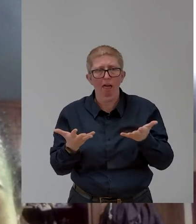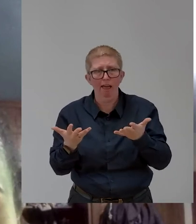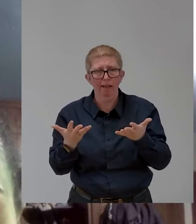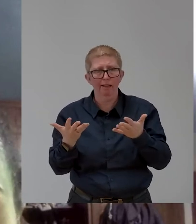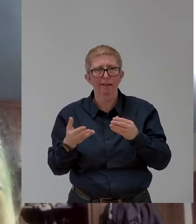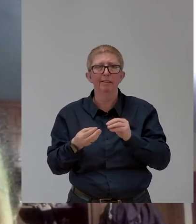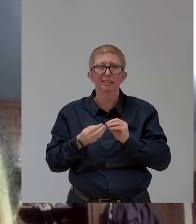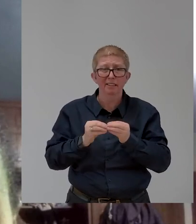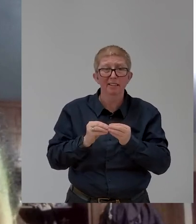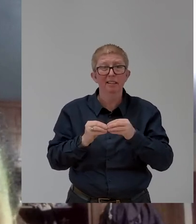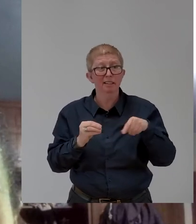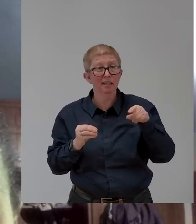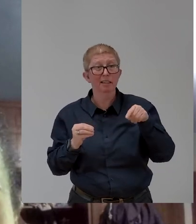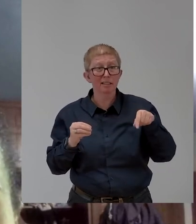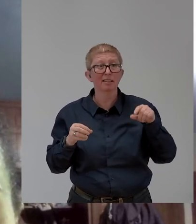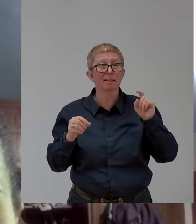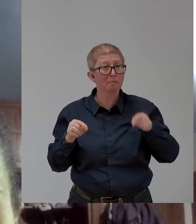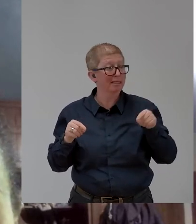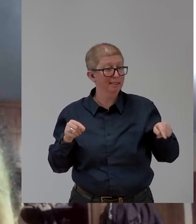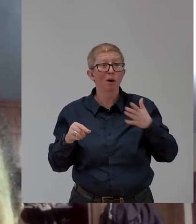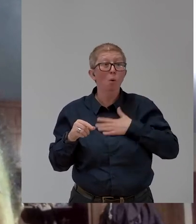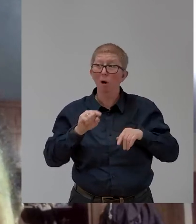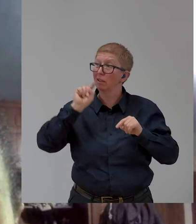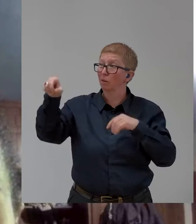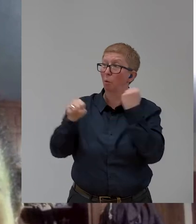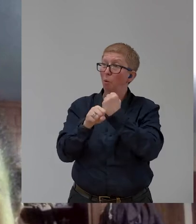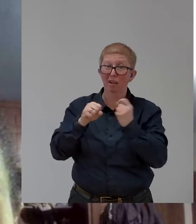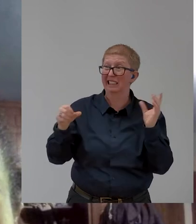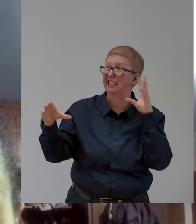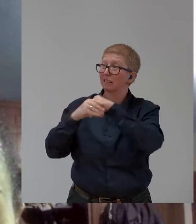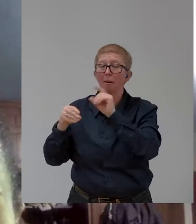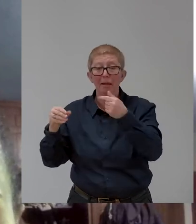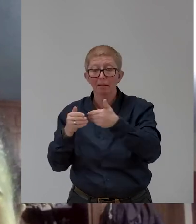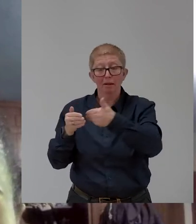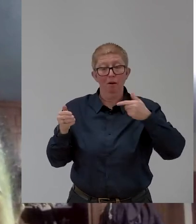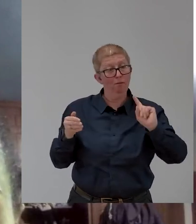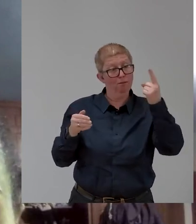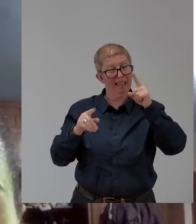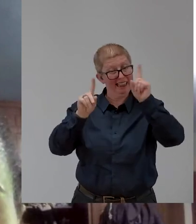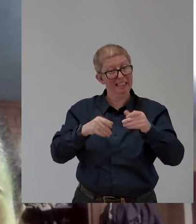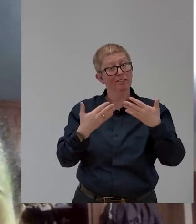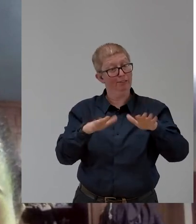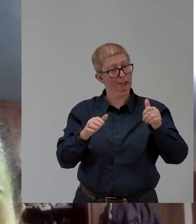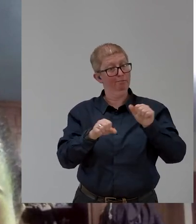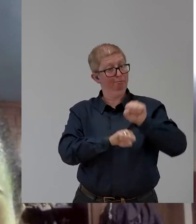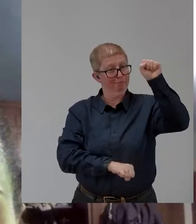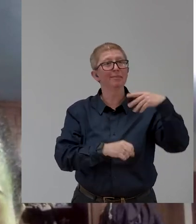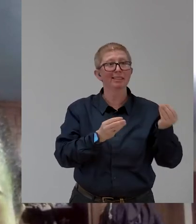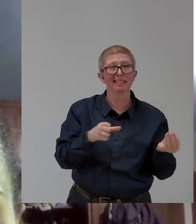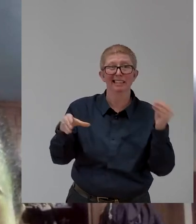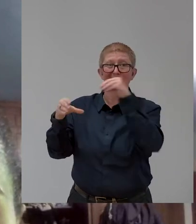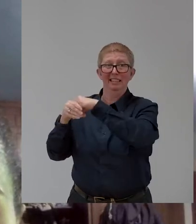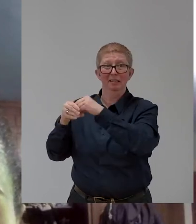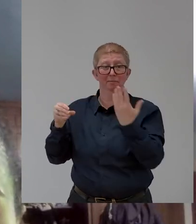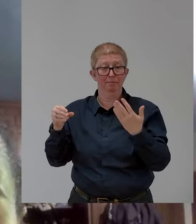be employed. Unfortunately, he came late, 30 minutes late to the exit exam, and the guard in the exam center